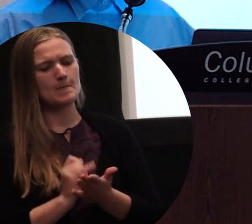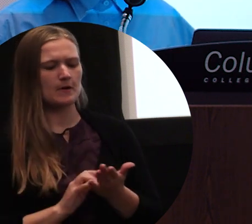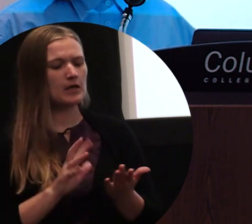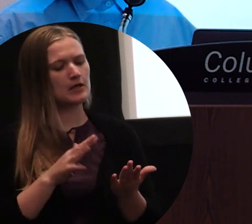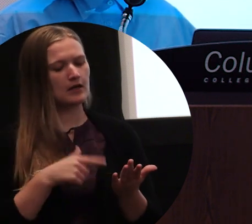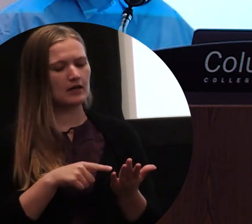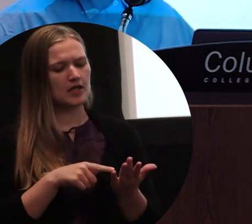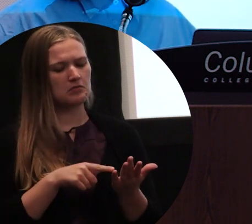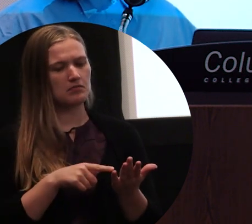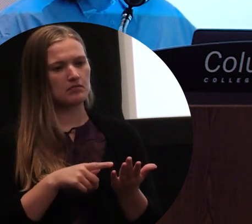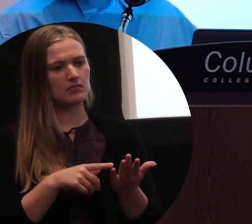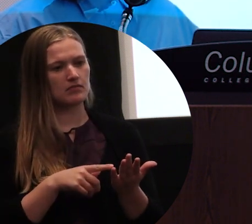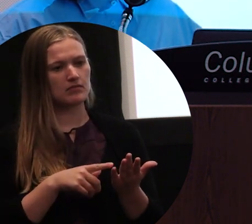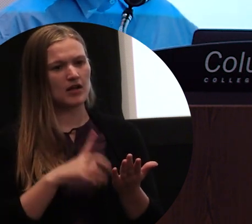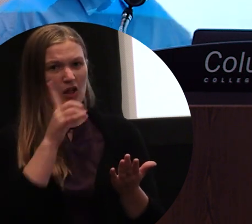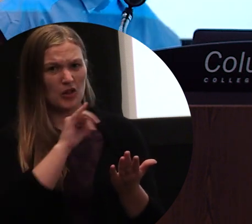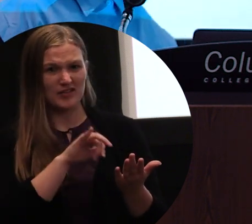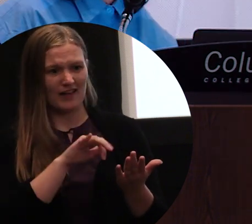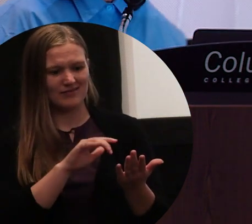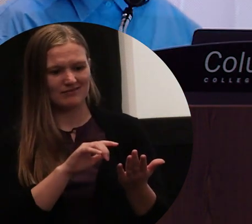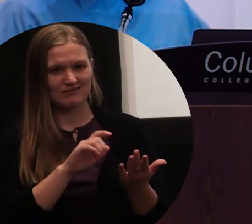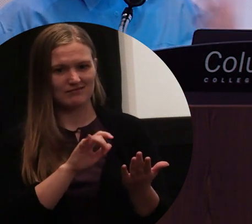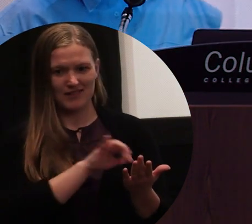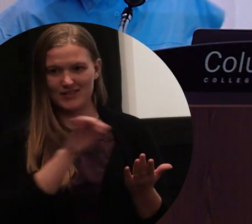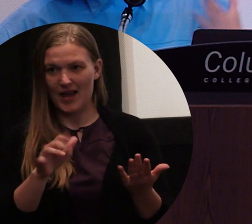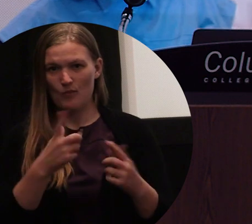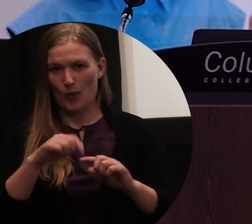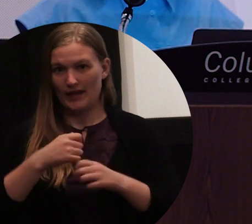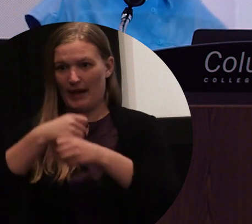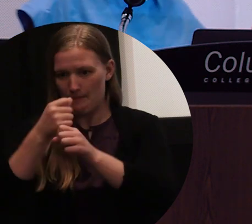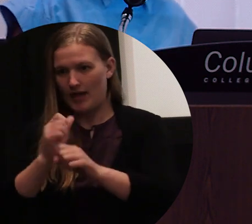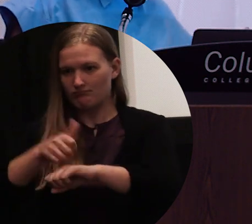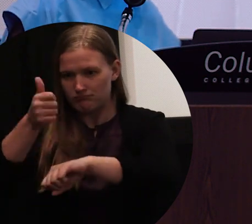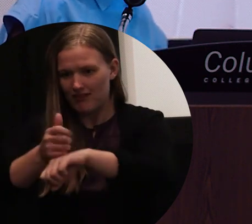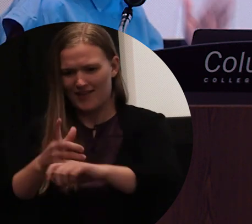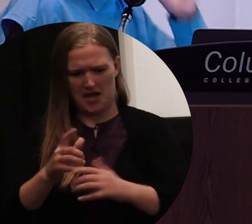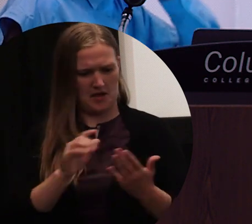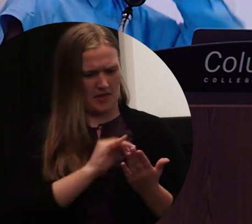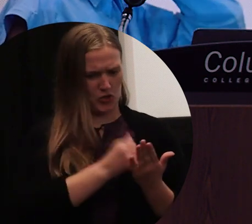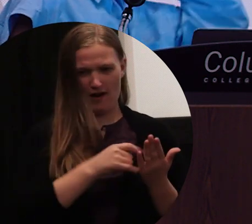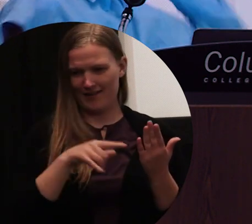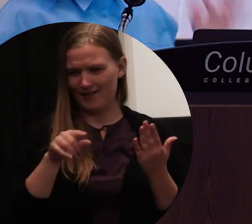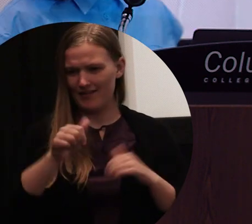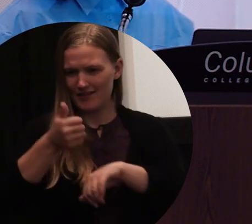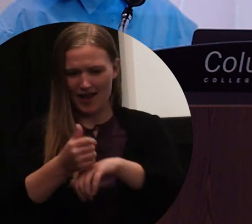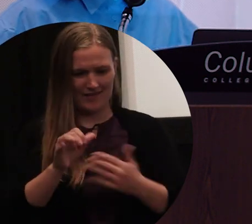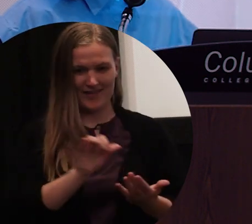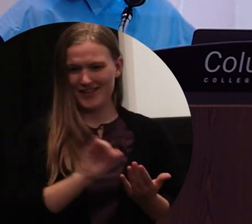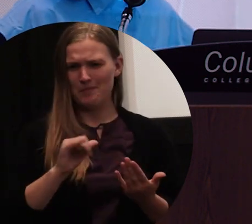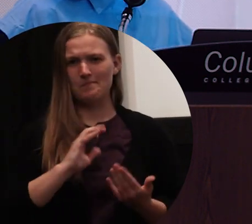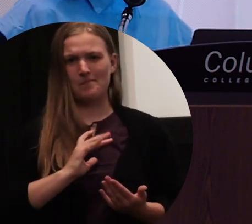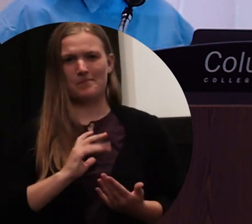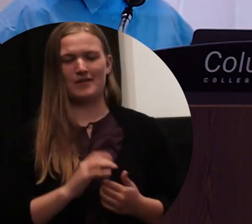was like, oh, it like turns out kind of like the piece. So that's always a fun thing to see. that behind the scenes, BTS is